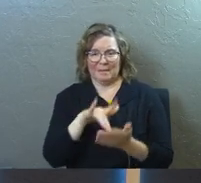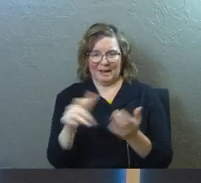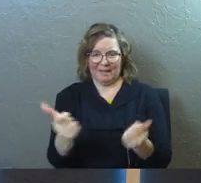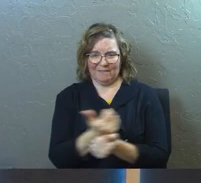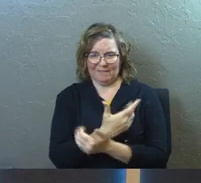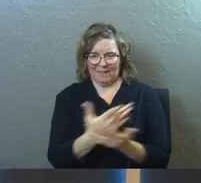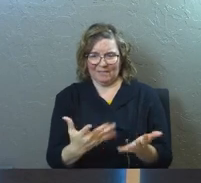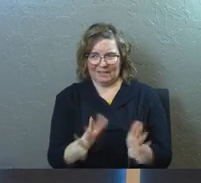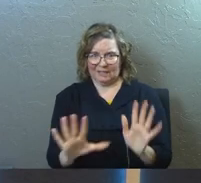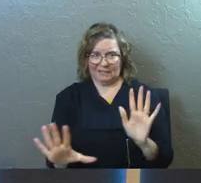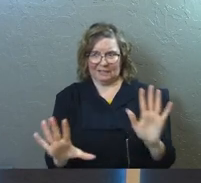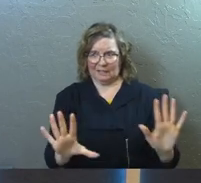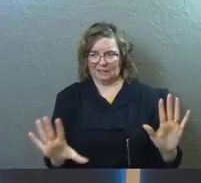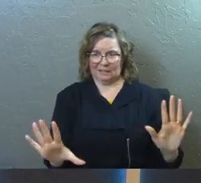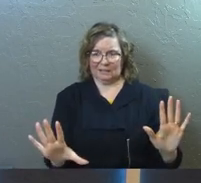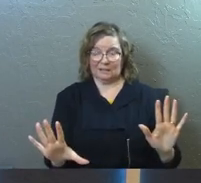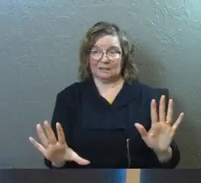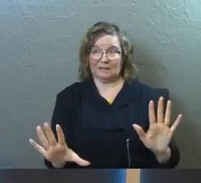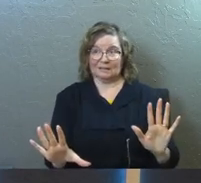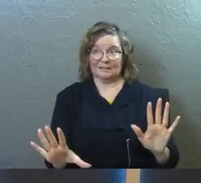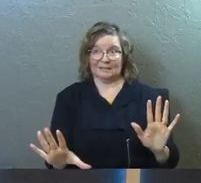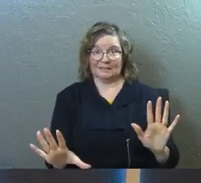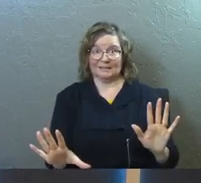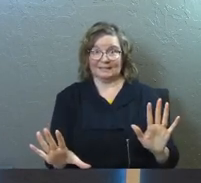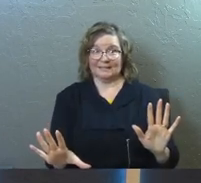of everything. Yeah.